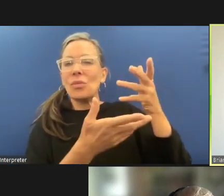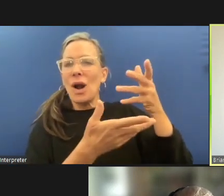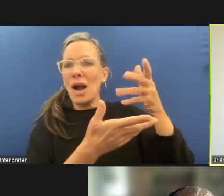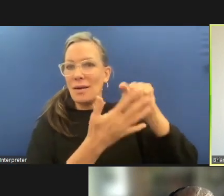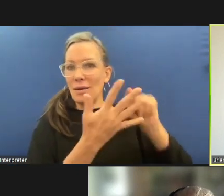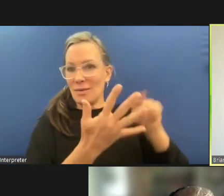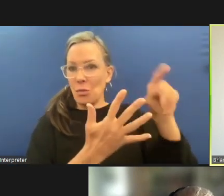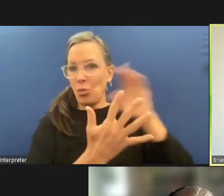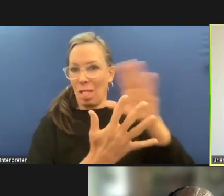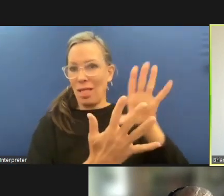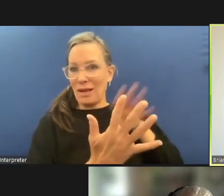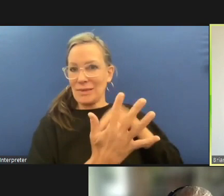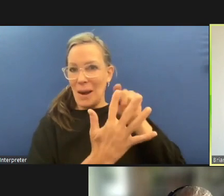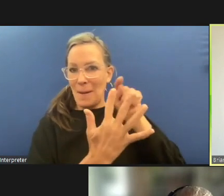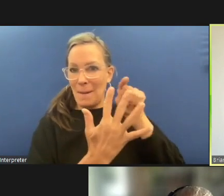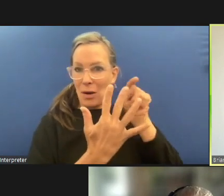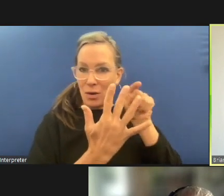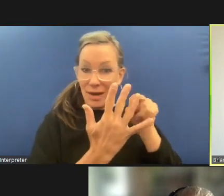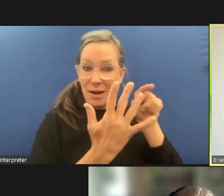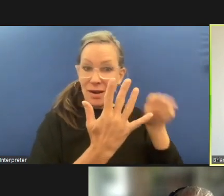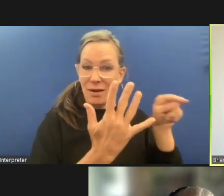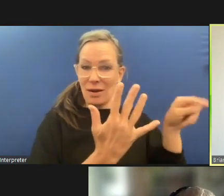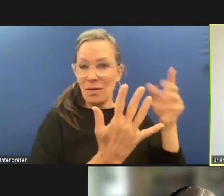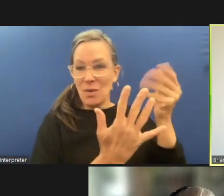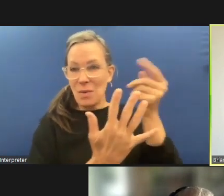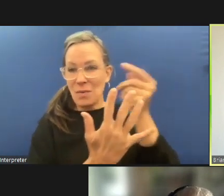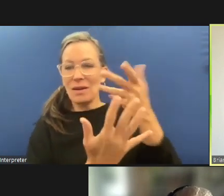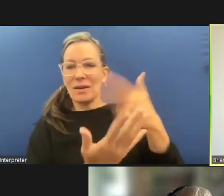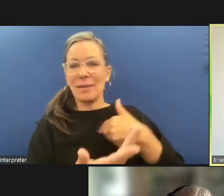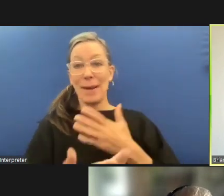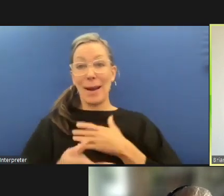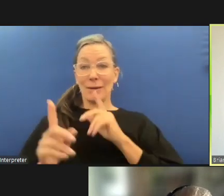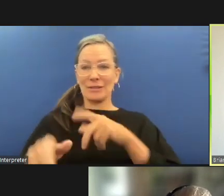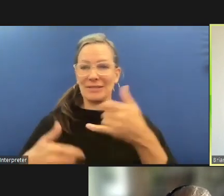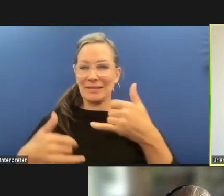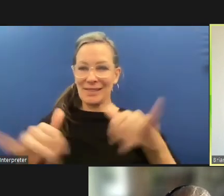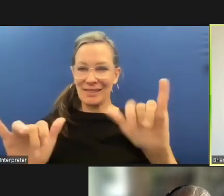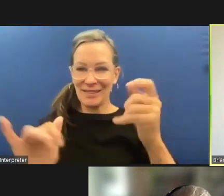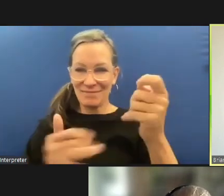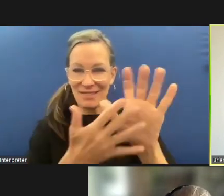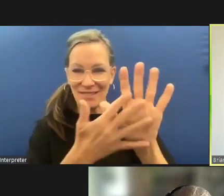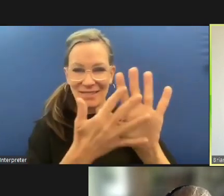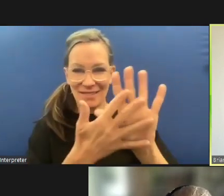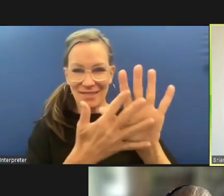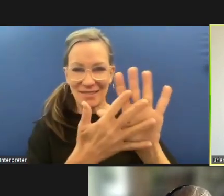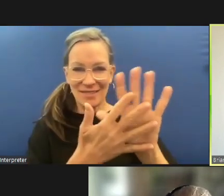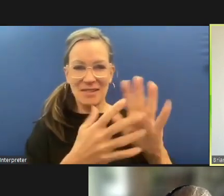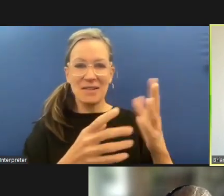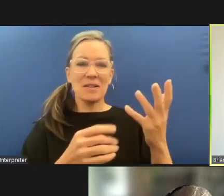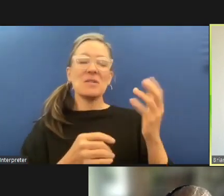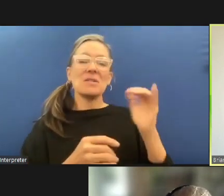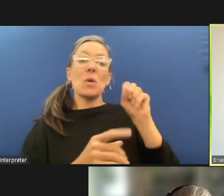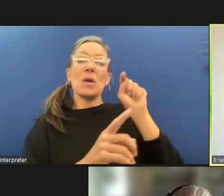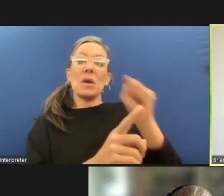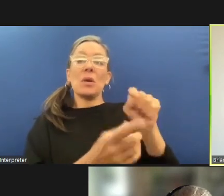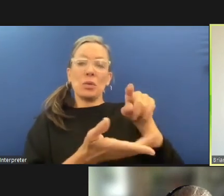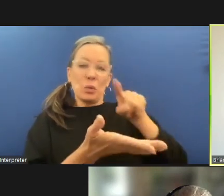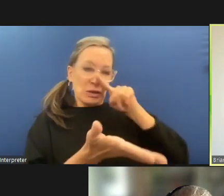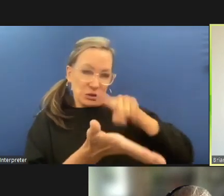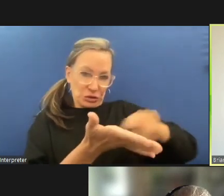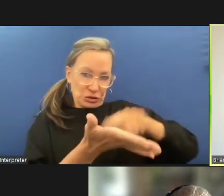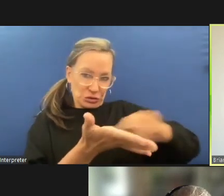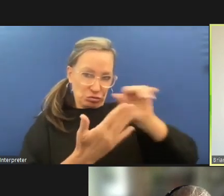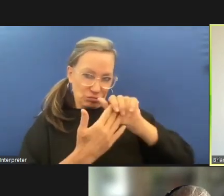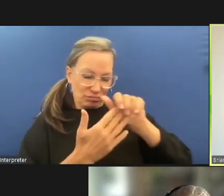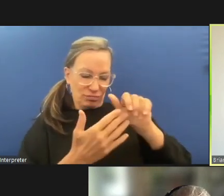specific resources about 1185 assembly bill 1185 and the parameters for that but more generally